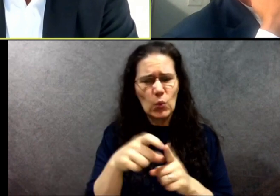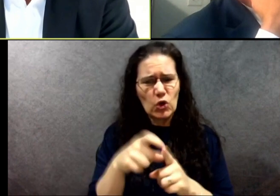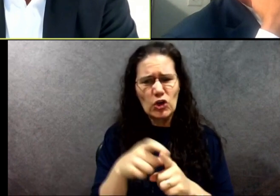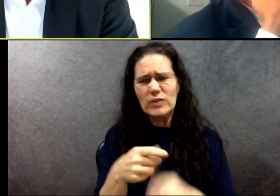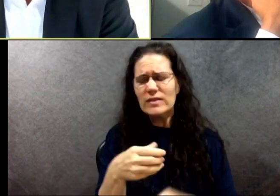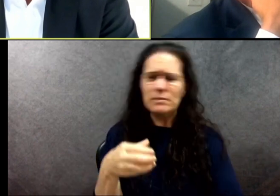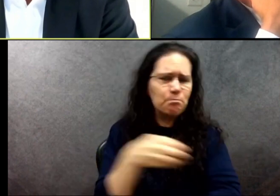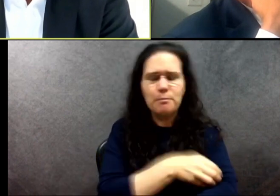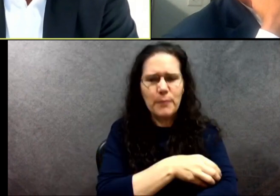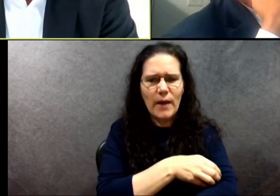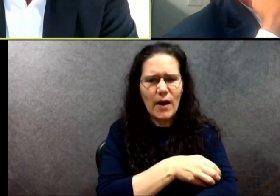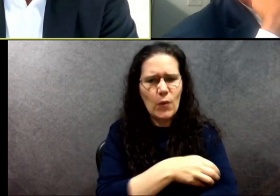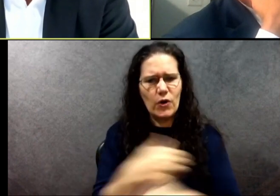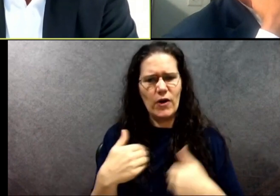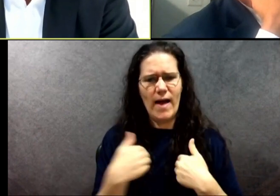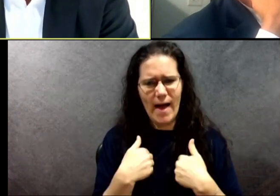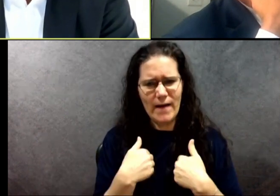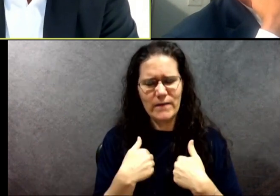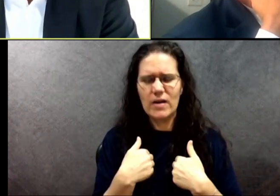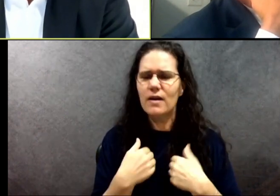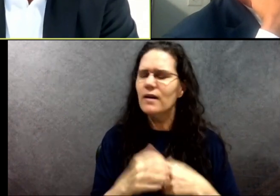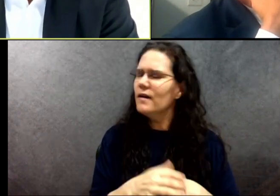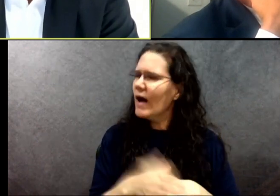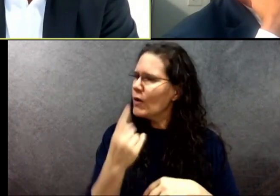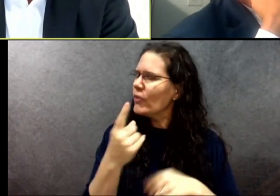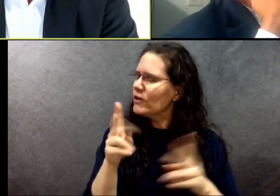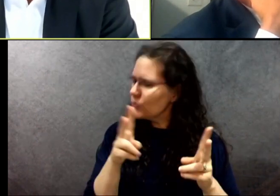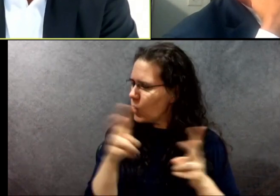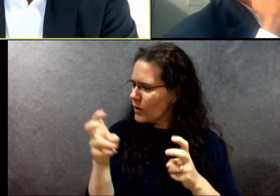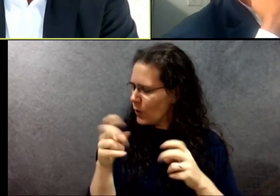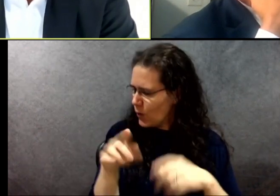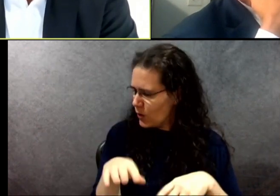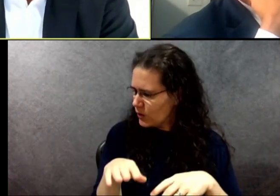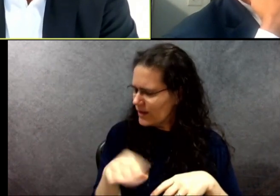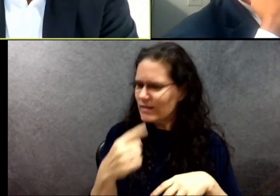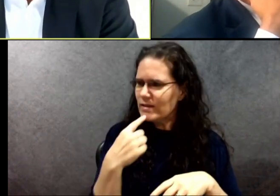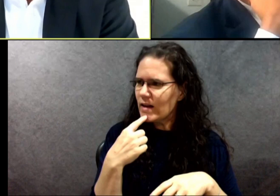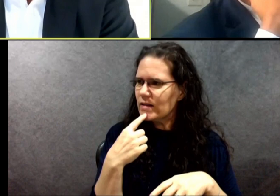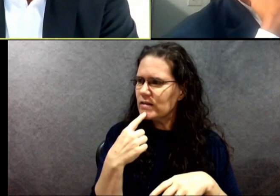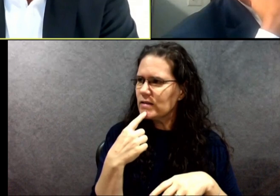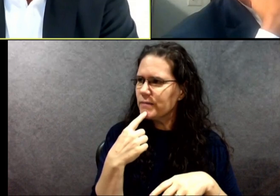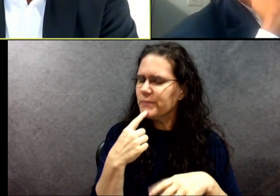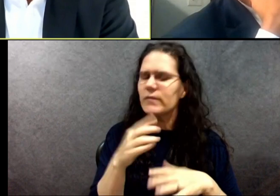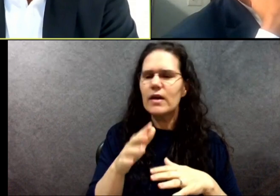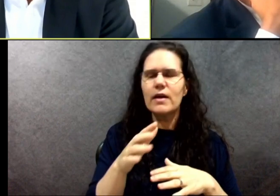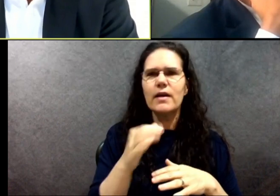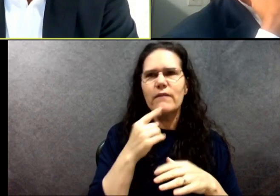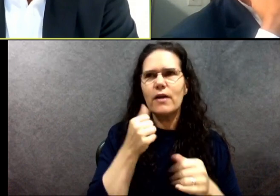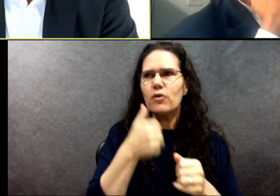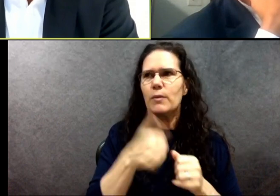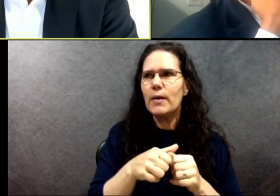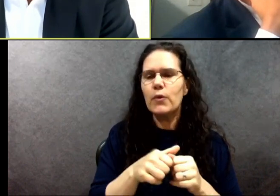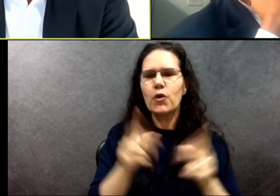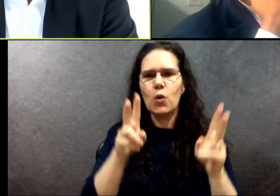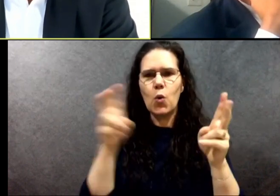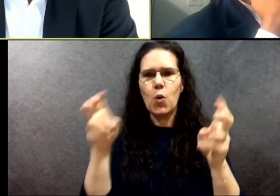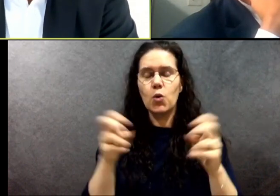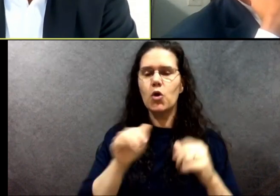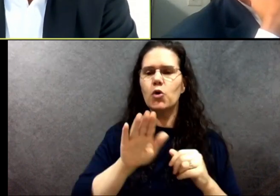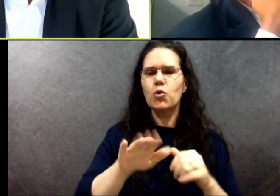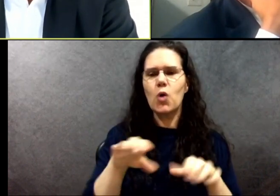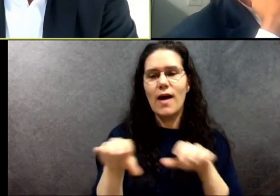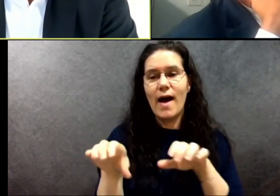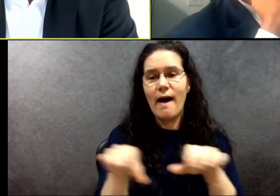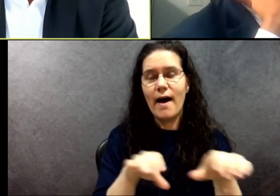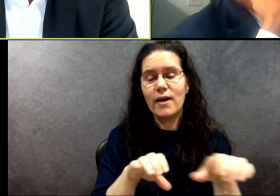but I can't hear what you're saying. Oh, no, your, your actions are, um, your actions are being